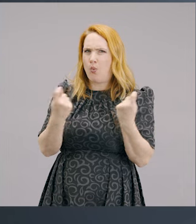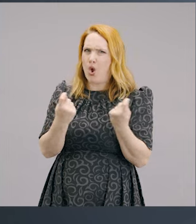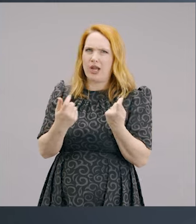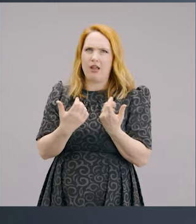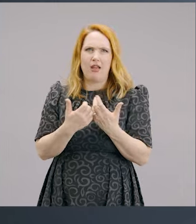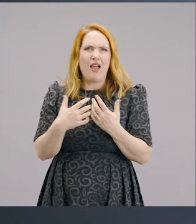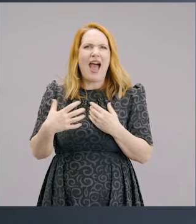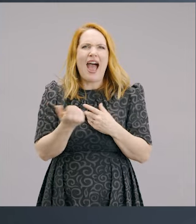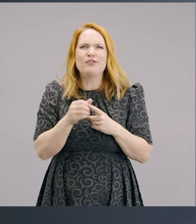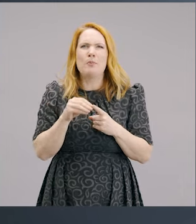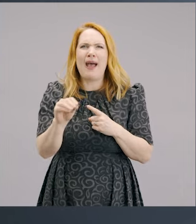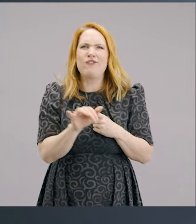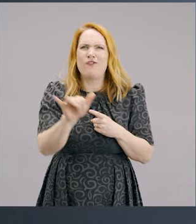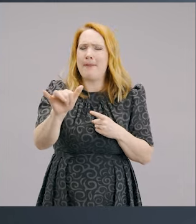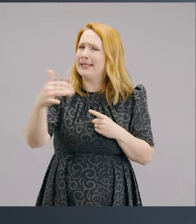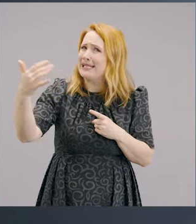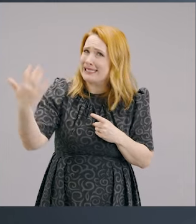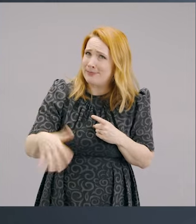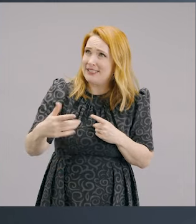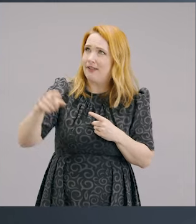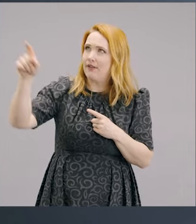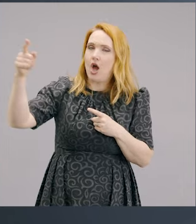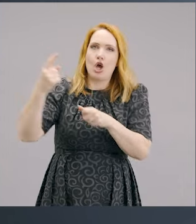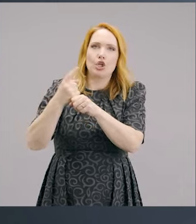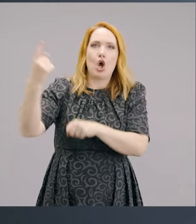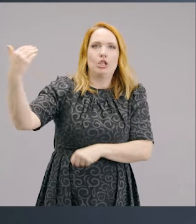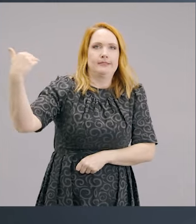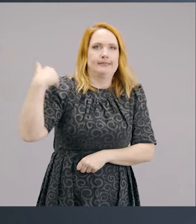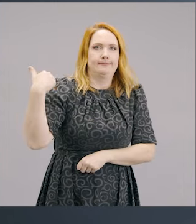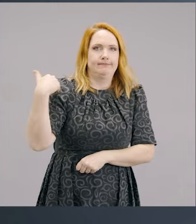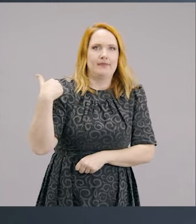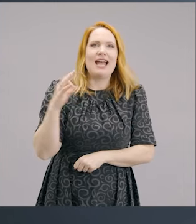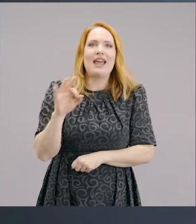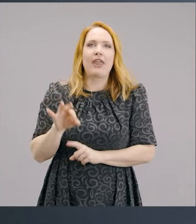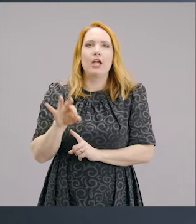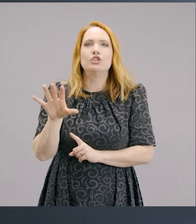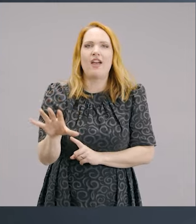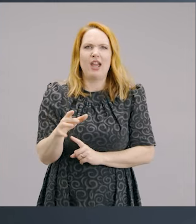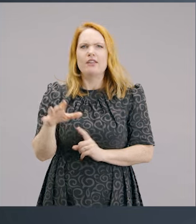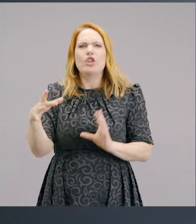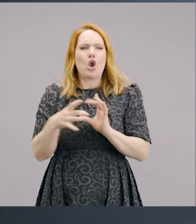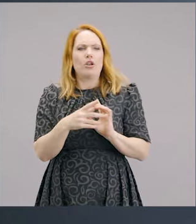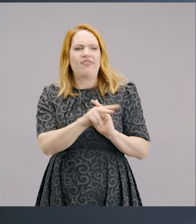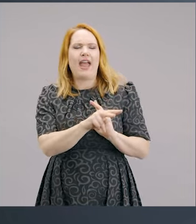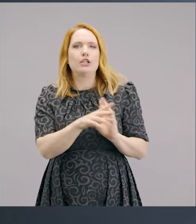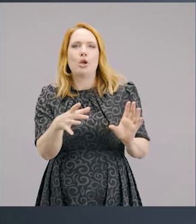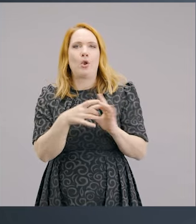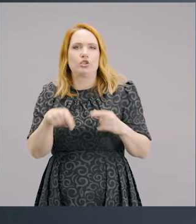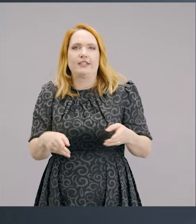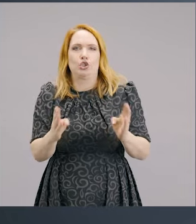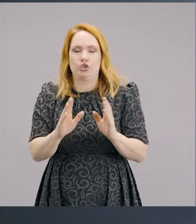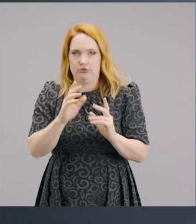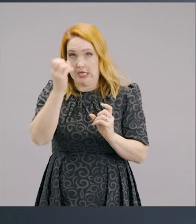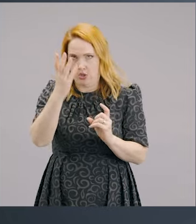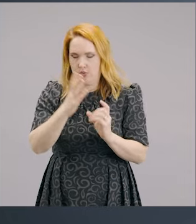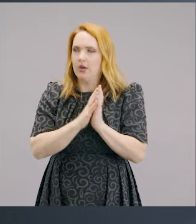We had these big airfares to do. And they said, God convicted us that we hadn't actually given our tithe for a long time. They don't belong to our church, by the way. We hadn't given our tithe for a long